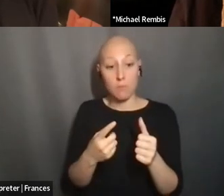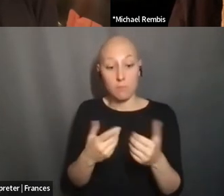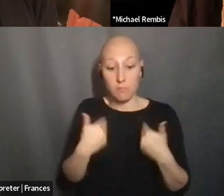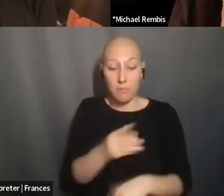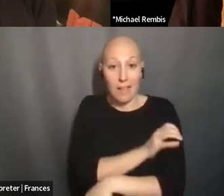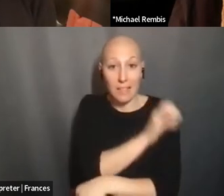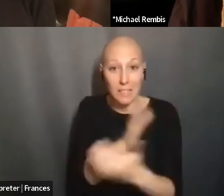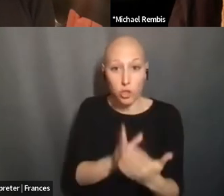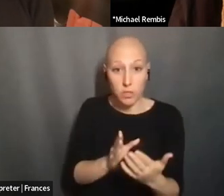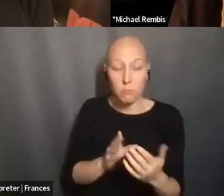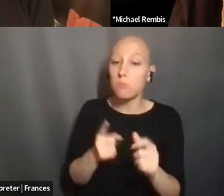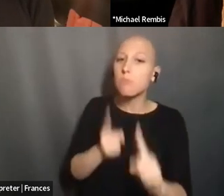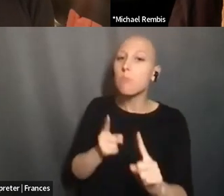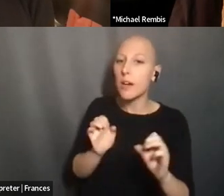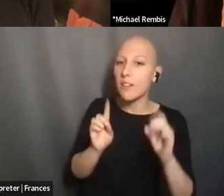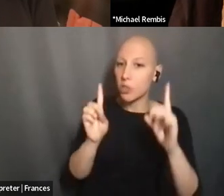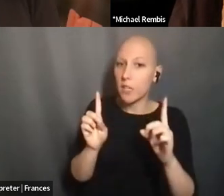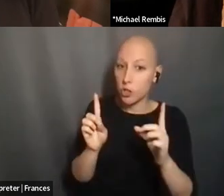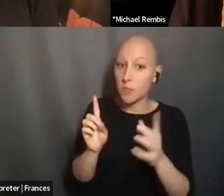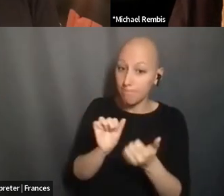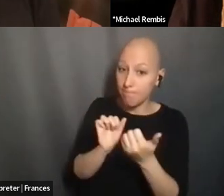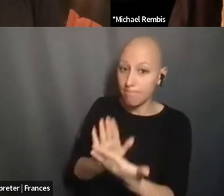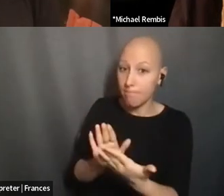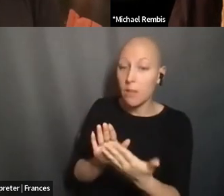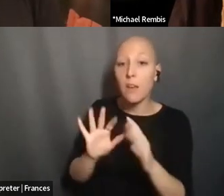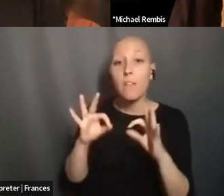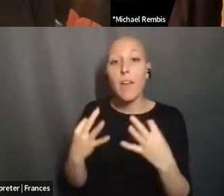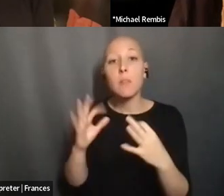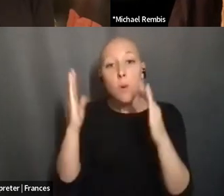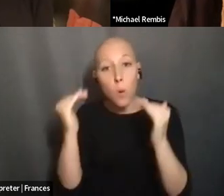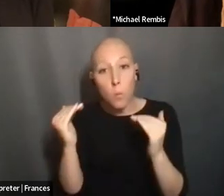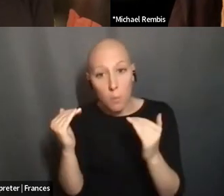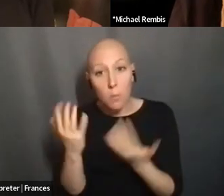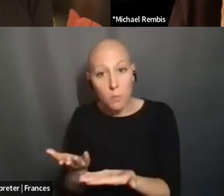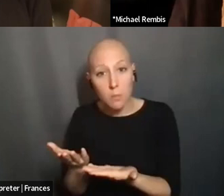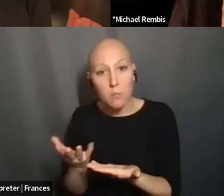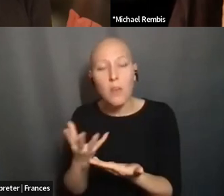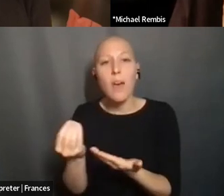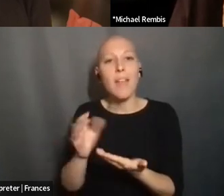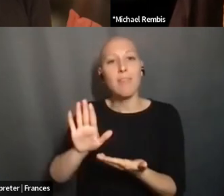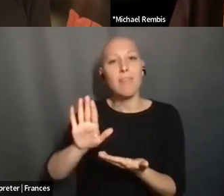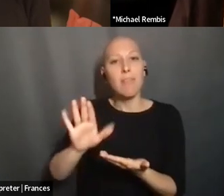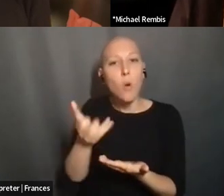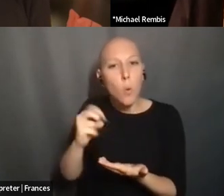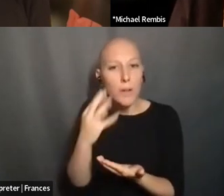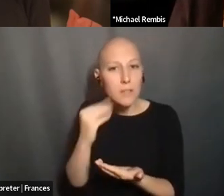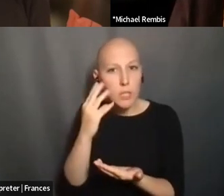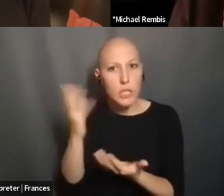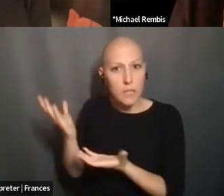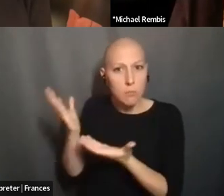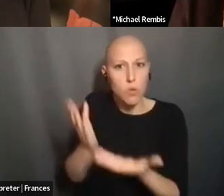FAMILIES ARE REALLY HOPING FOR AND EXPECTING FOR AND WHAT THEY'RE COMING IN WITH IN TERMS OF THEIR OWN EXPERIENCES